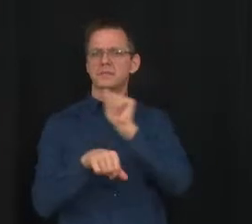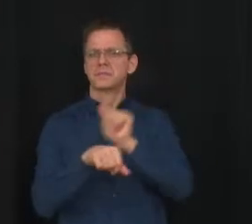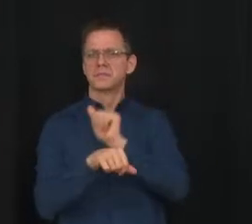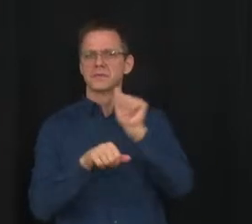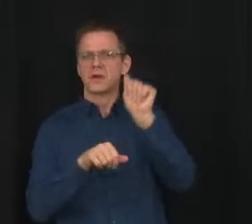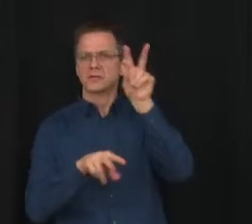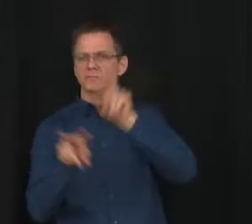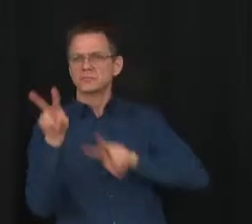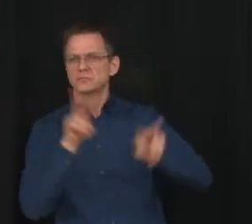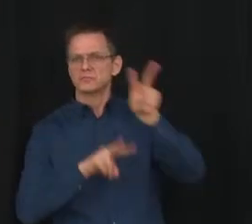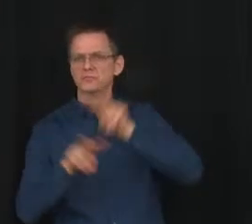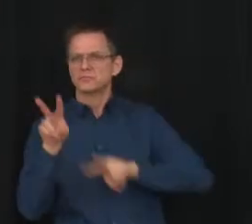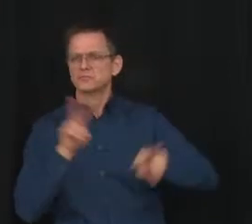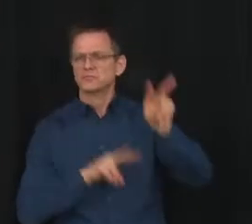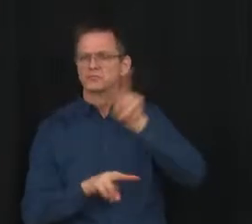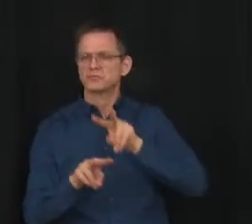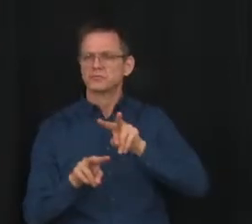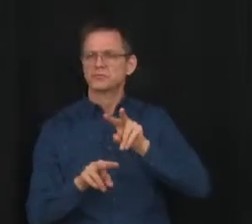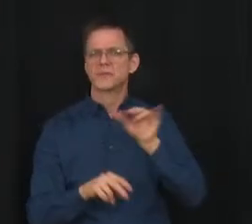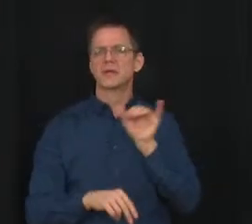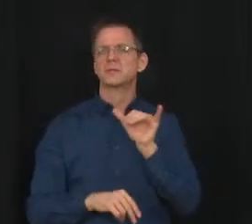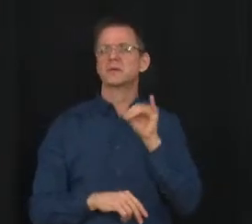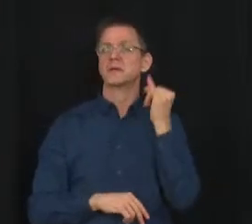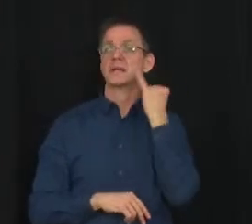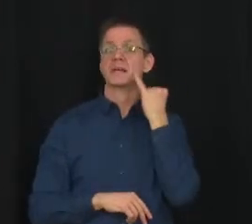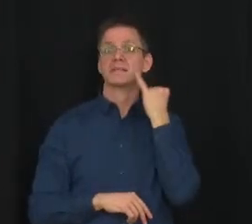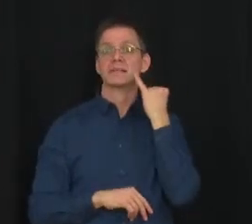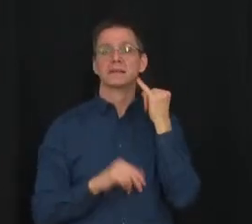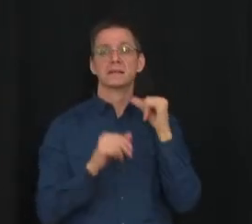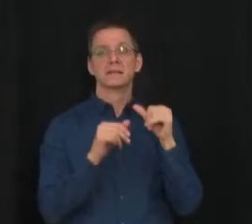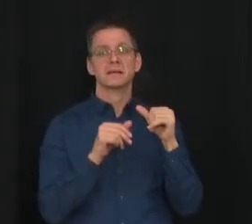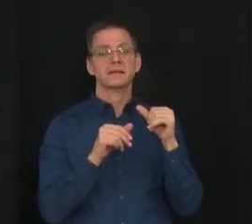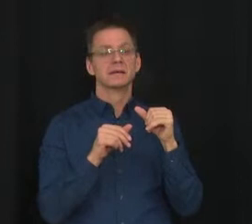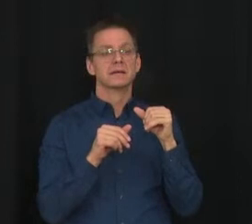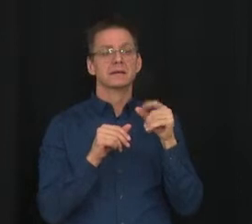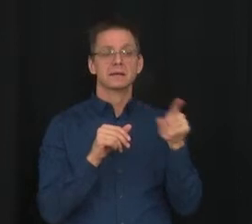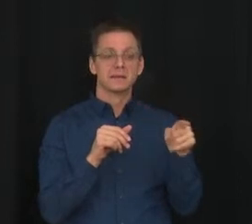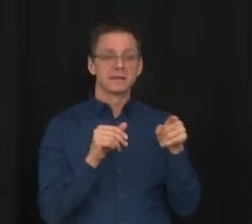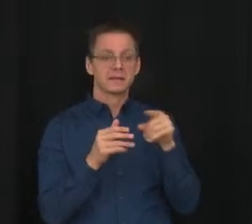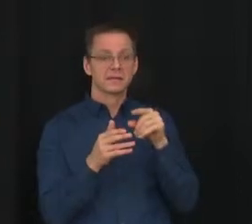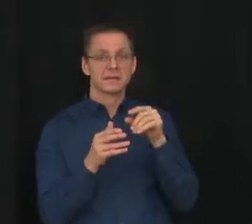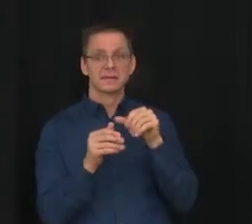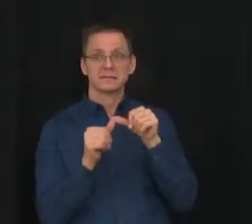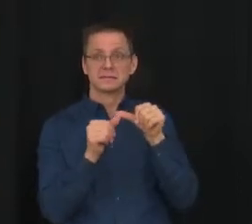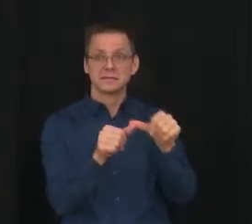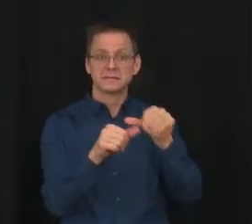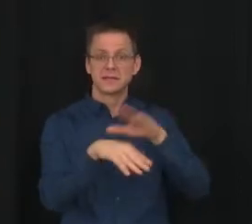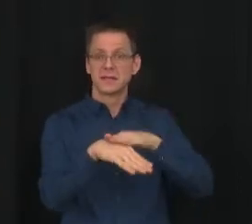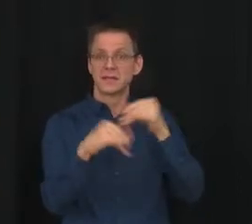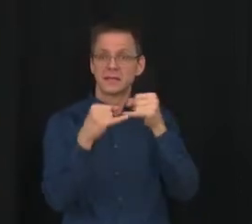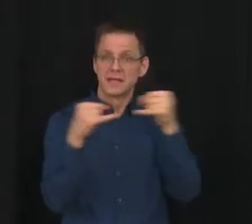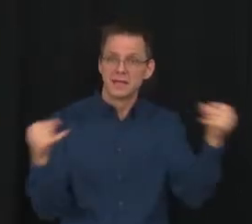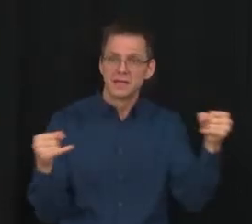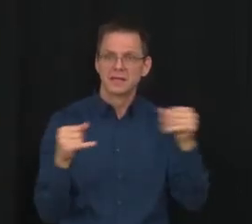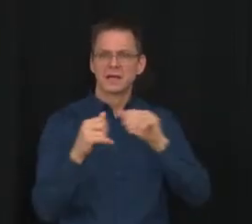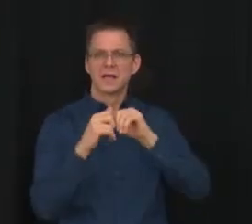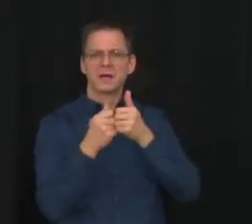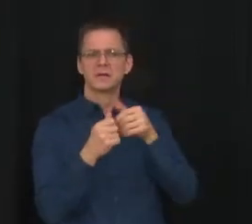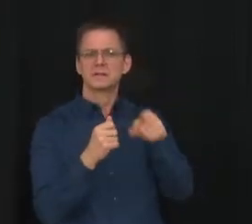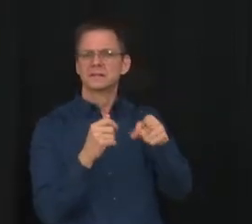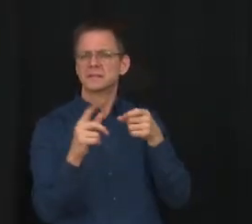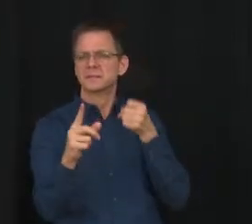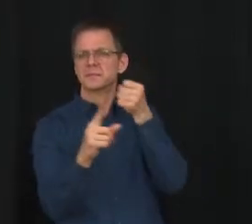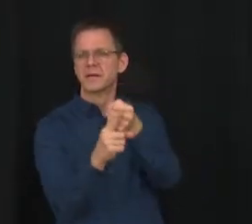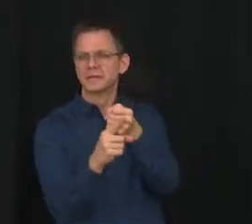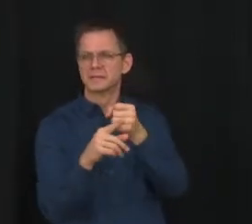prolonged online learning or out-of-the-classroom learning for students and the detrimental effects. There is numerous